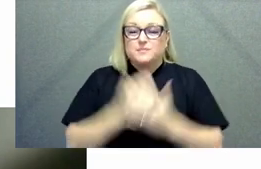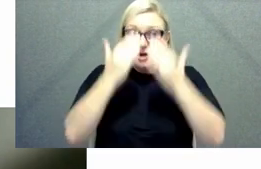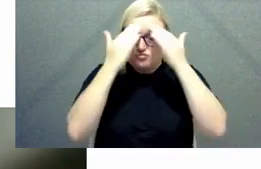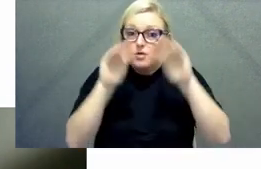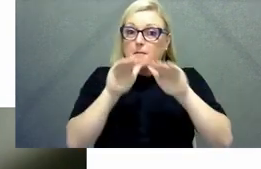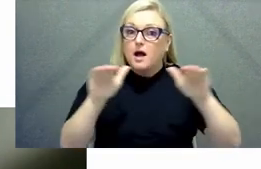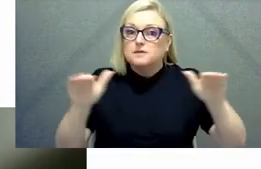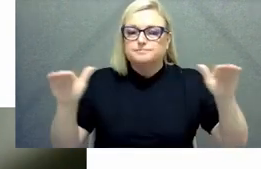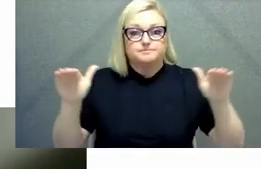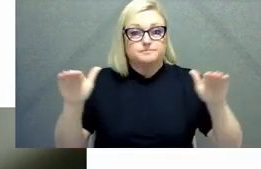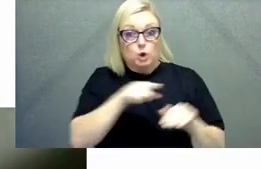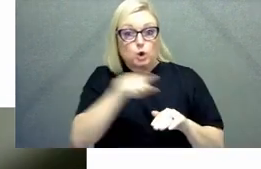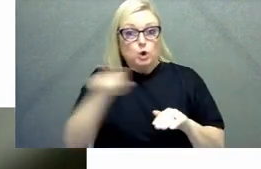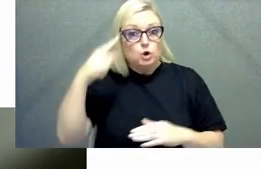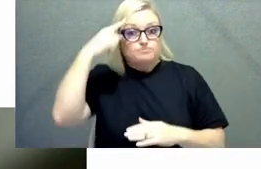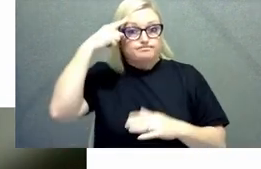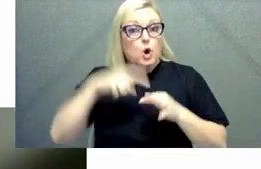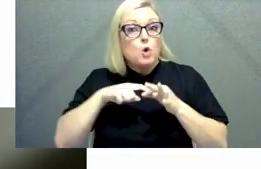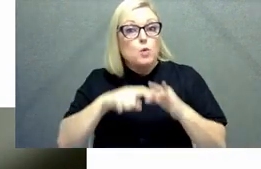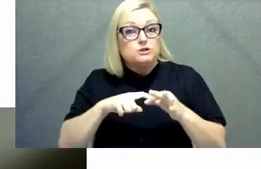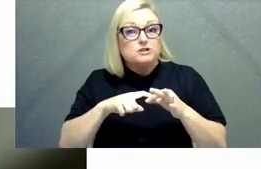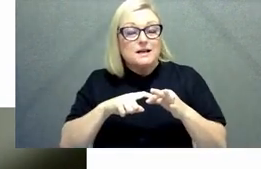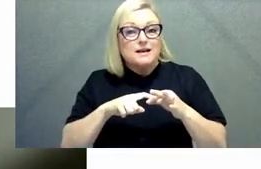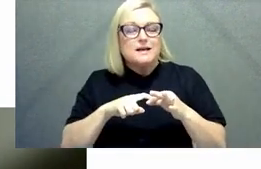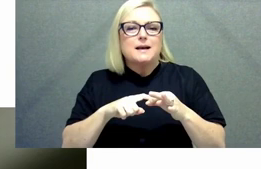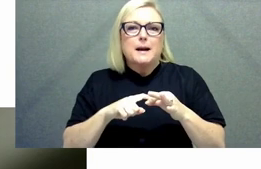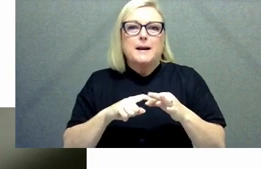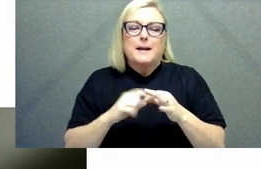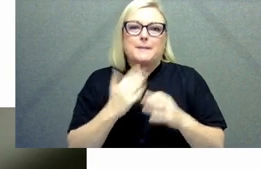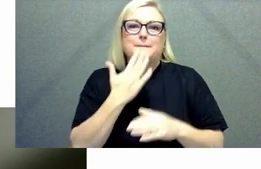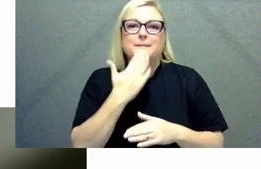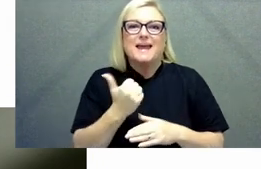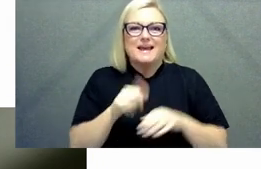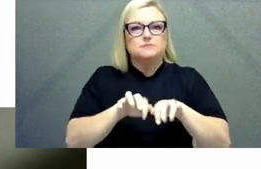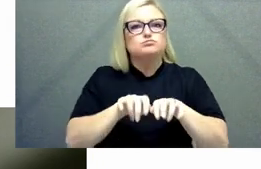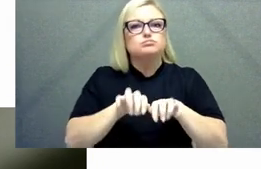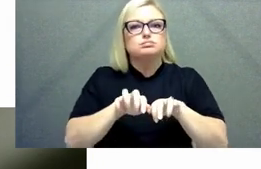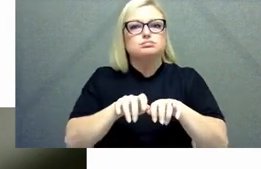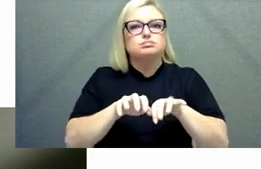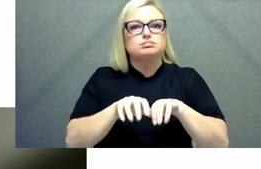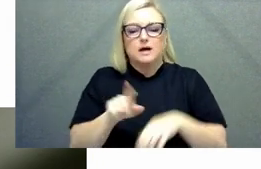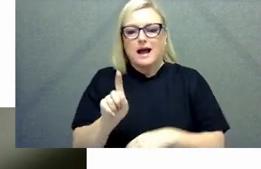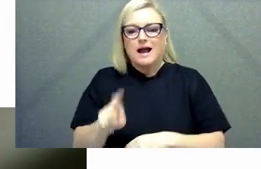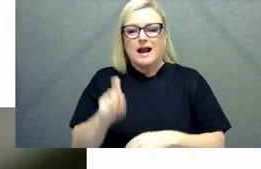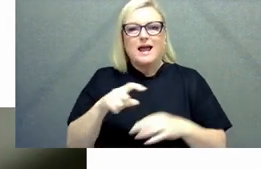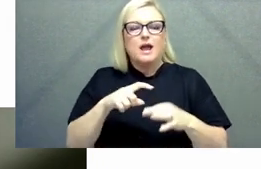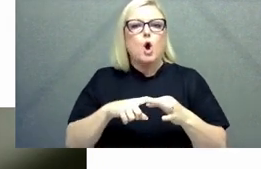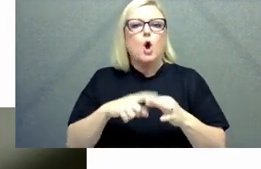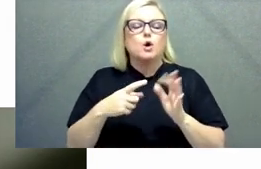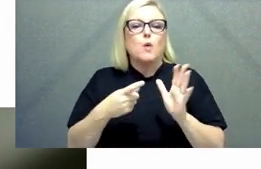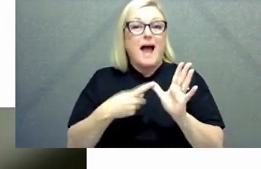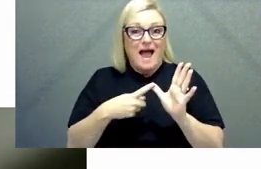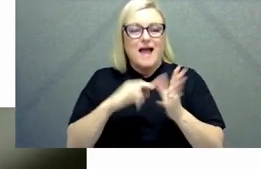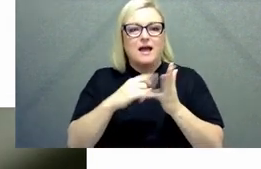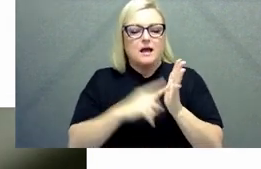a question for the panel can you please pop it into the q a function in slido and if